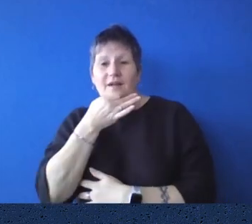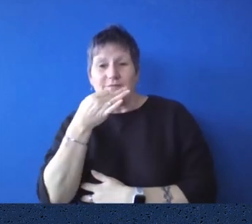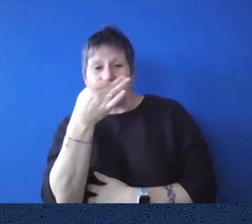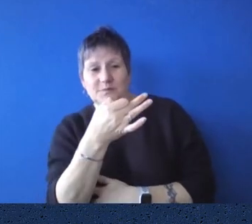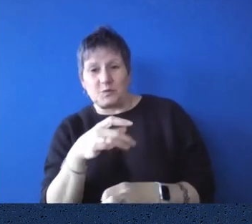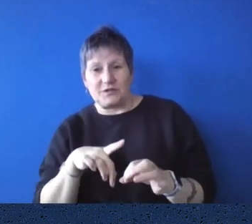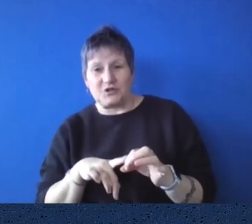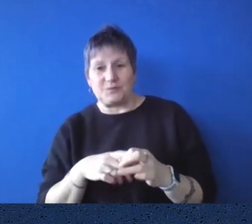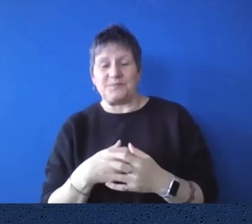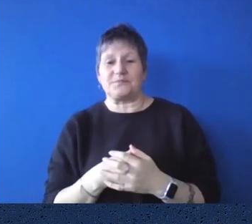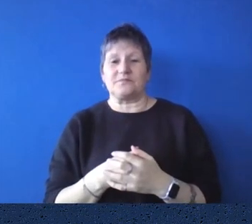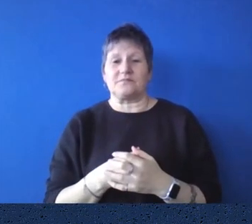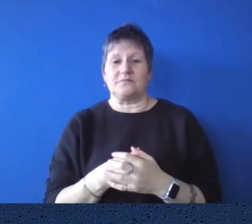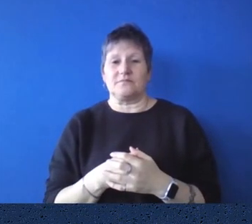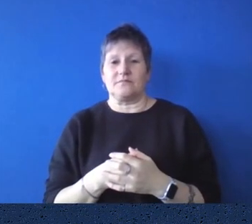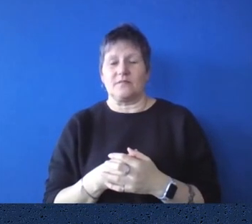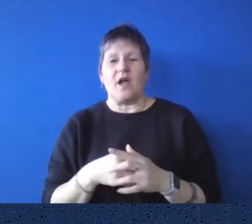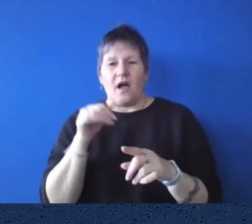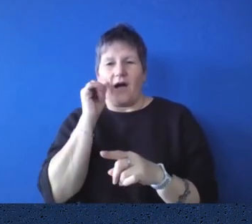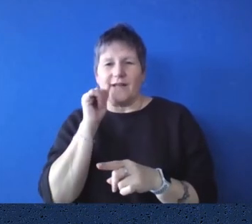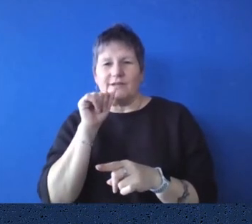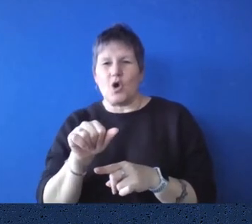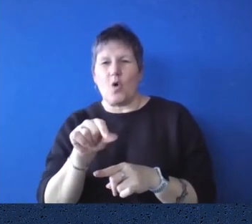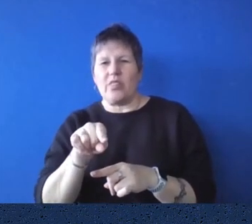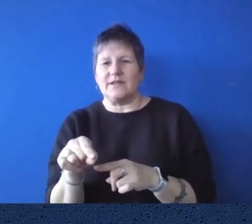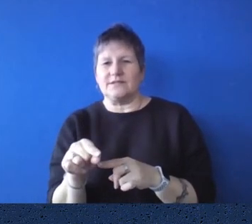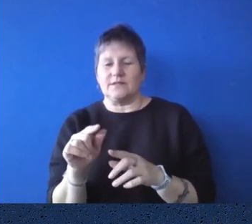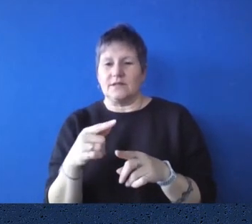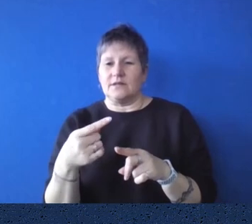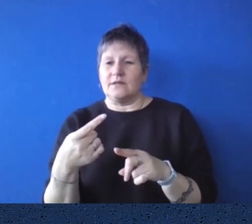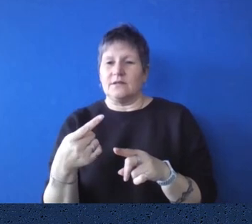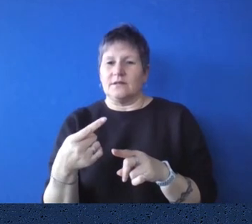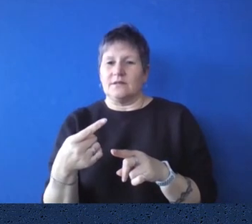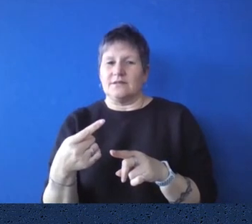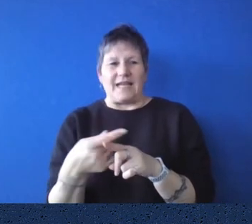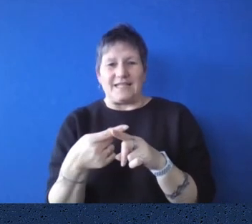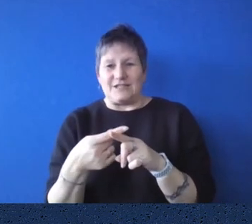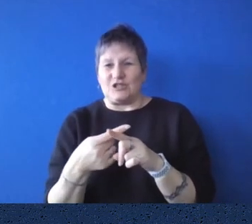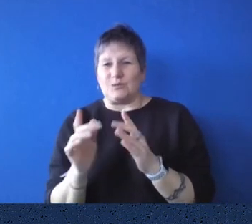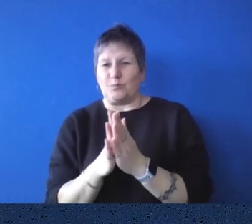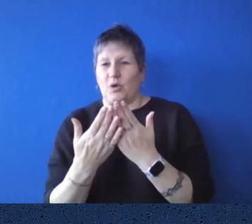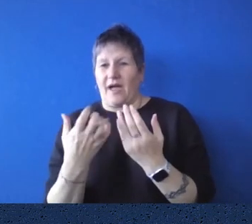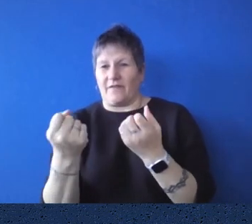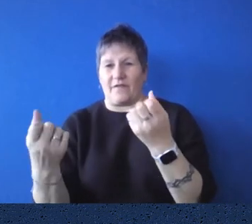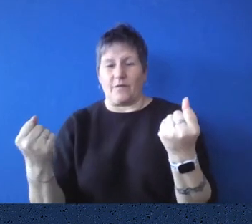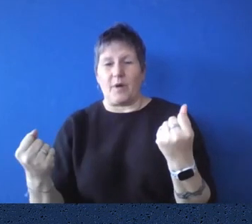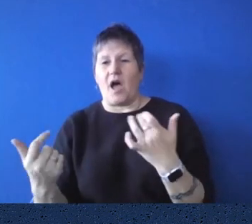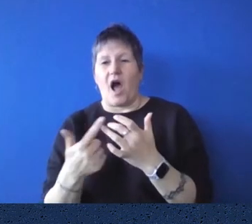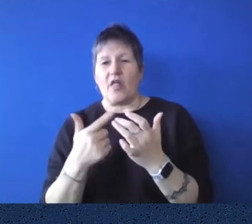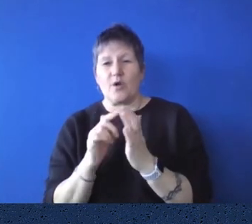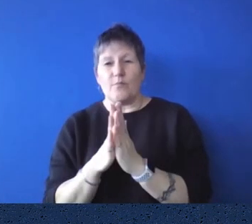many different languages other than English are included in books in the library? Terry, is there a collection of non-English